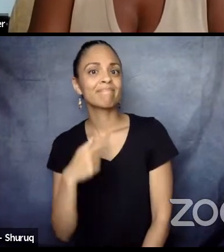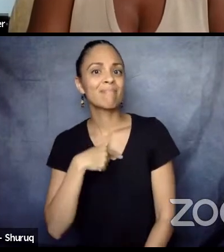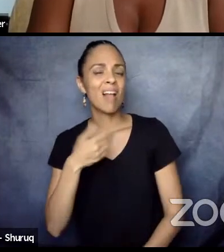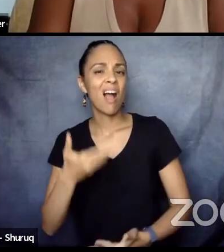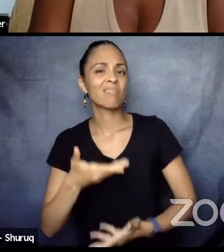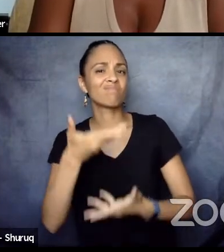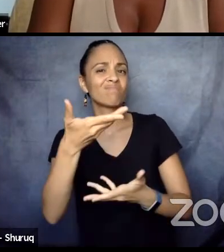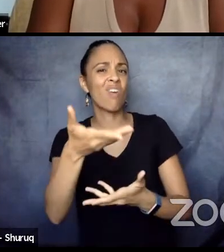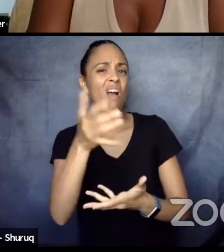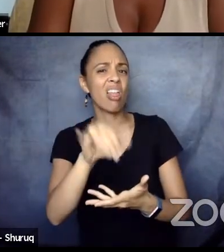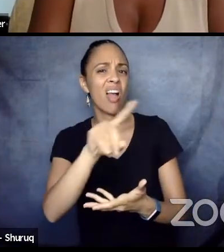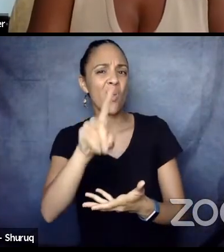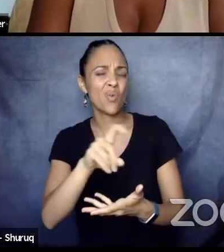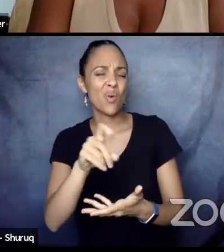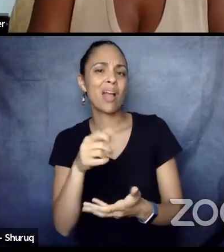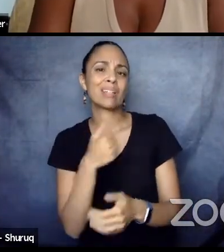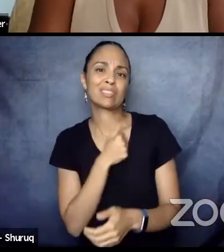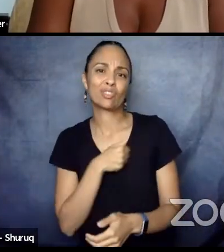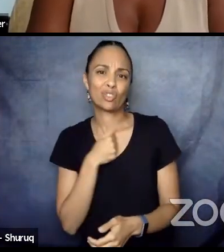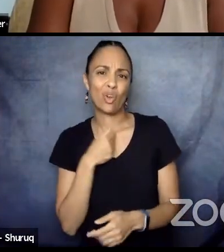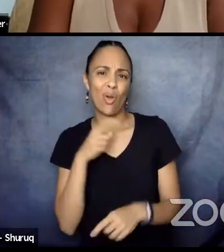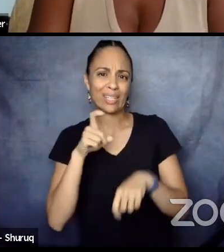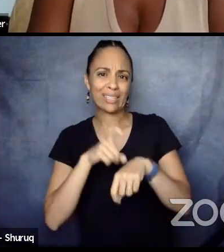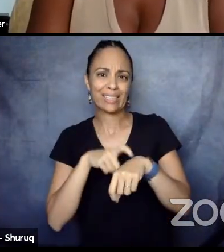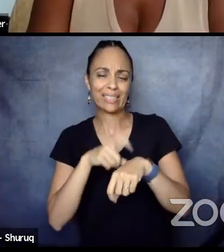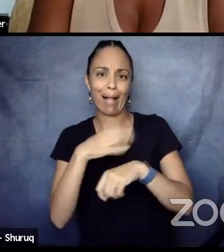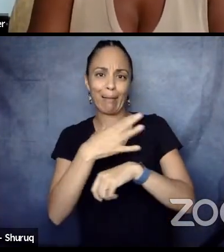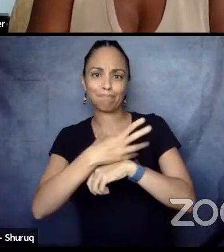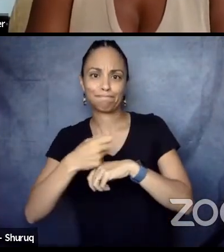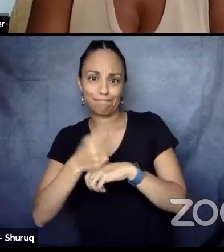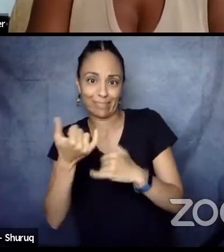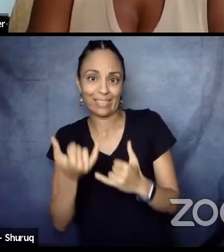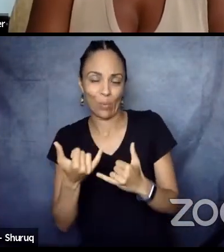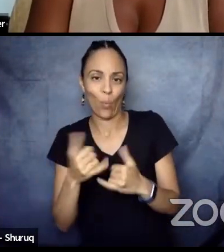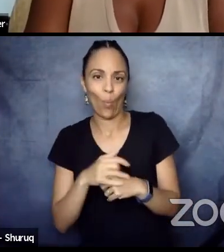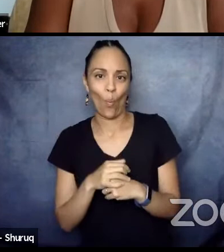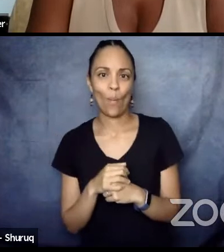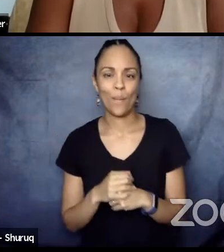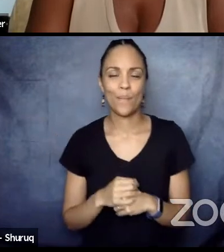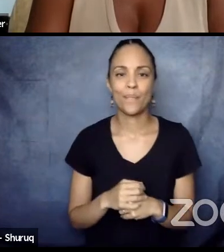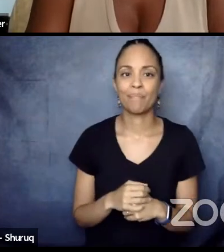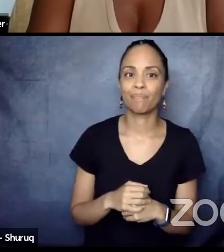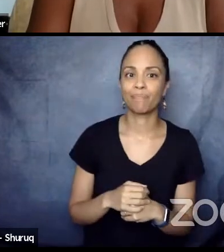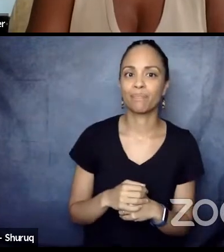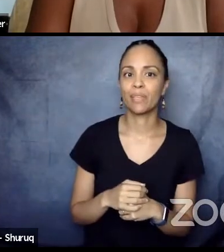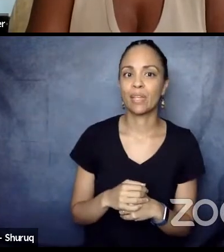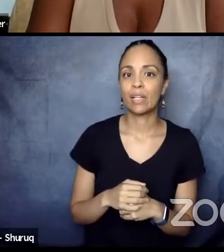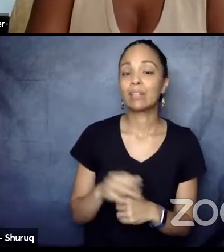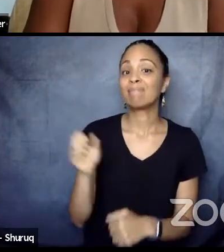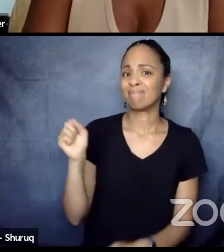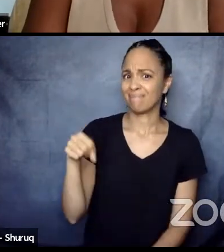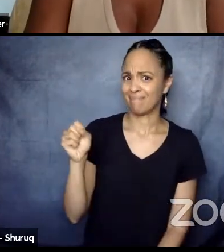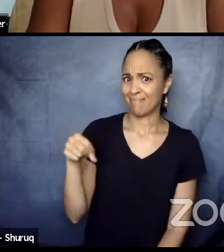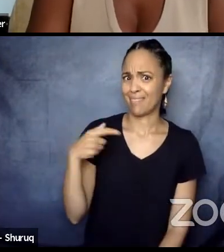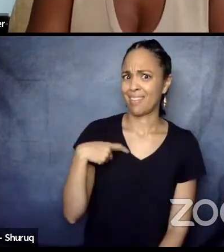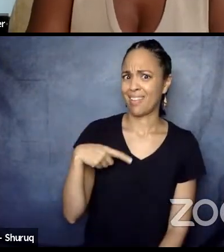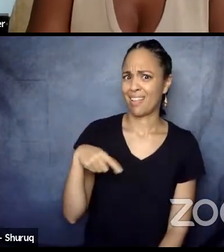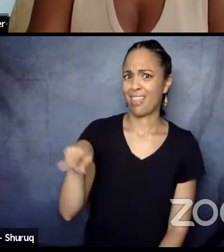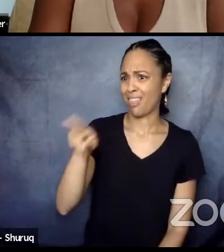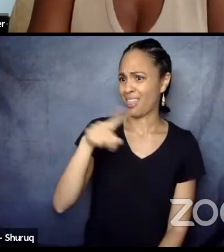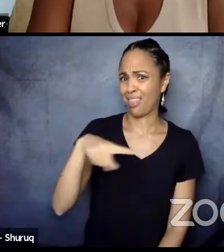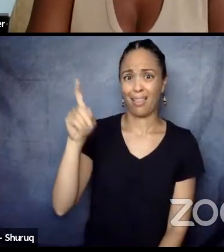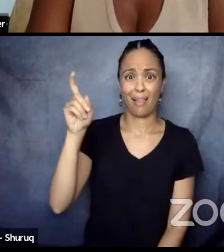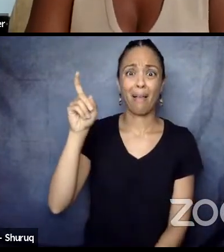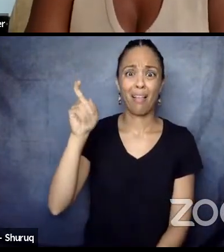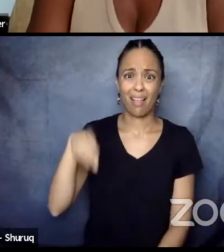And we don't have that much time left, believe it or not. But yeah, I mean, they best be ready because we come in and we